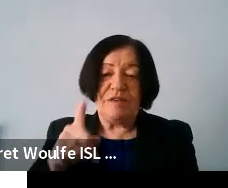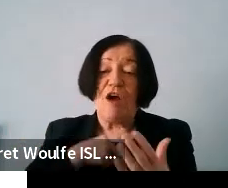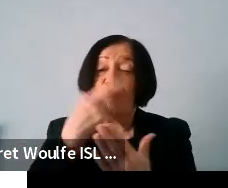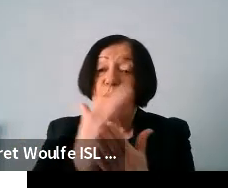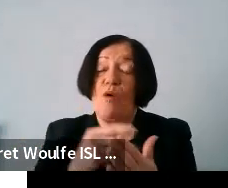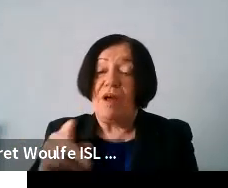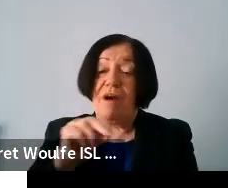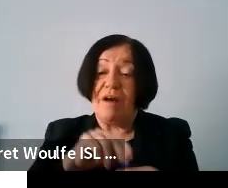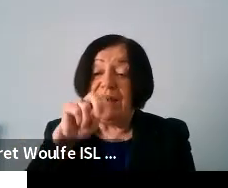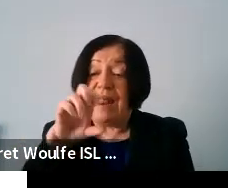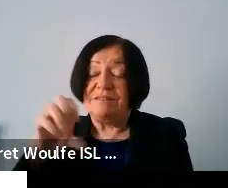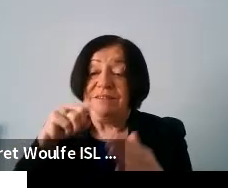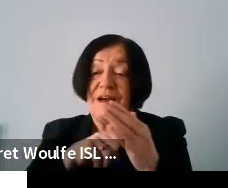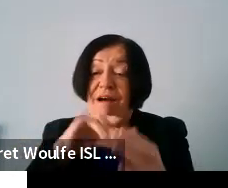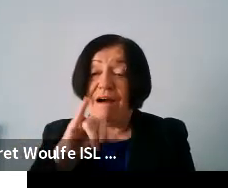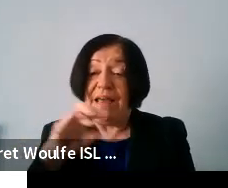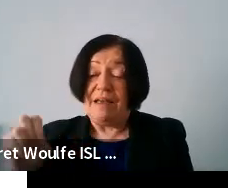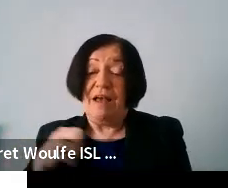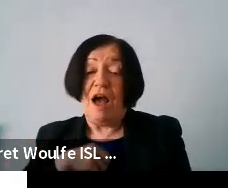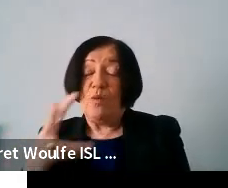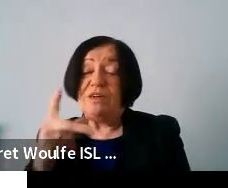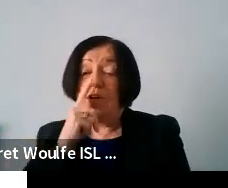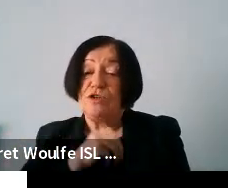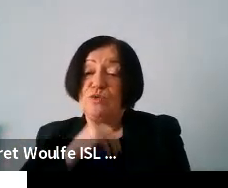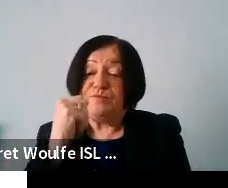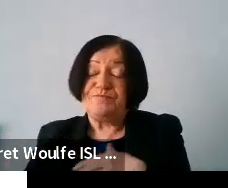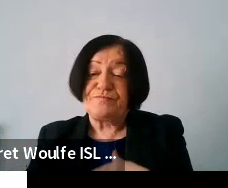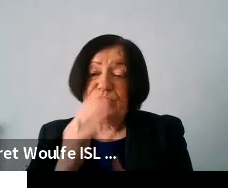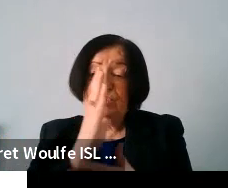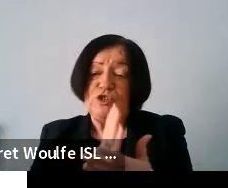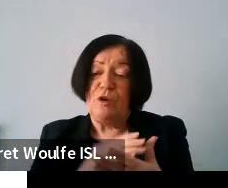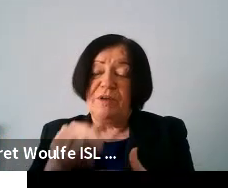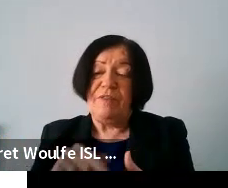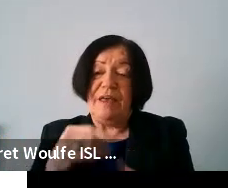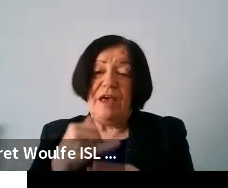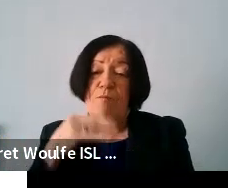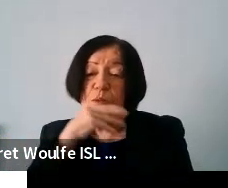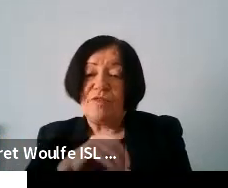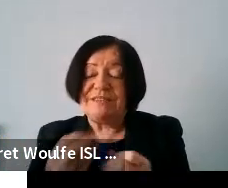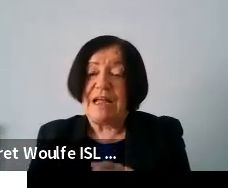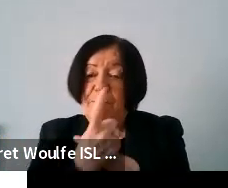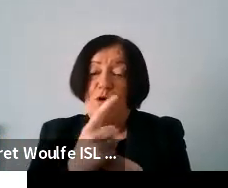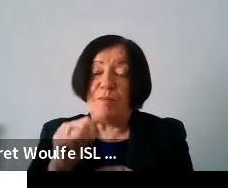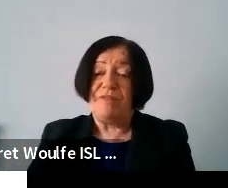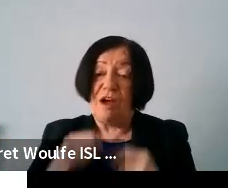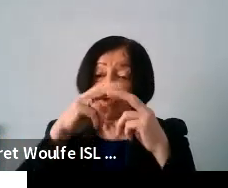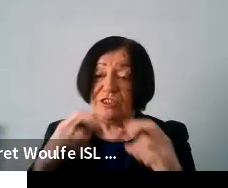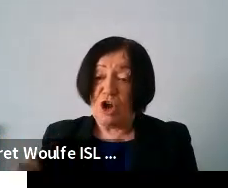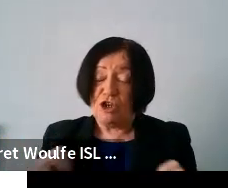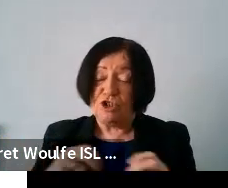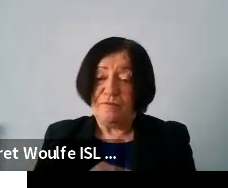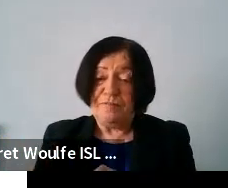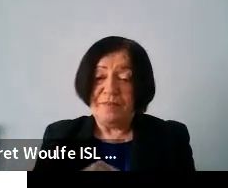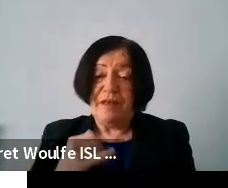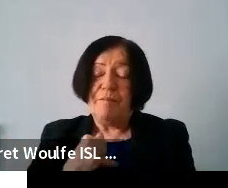that on nesk.ie and i will just talk today about some of the relevant things that came up in that research so